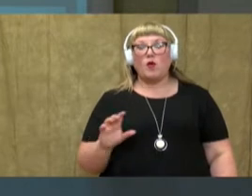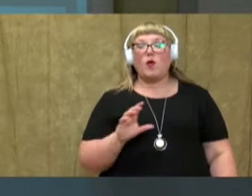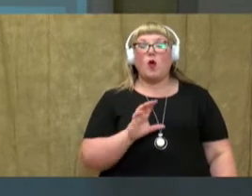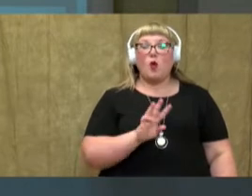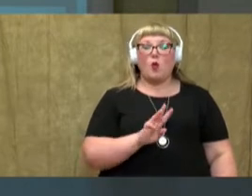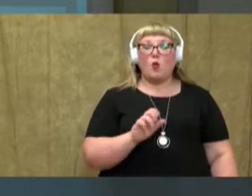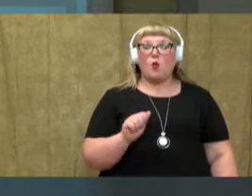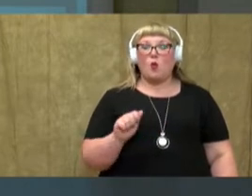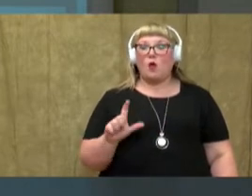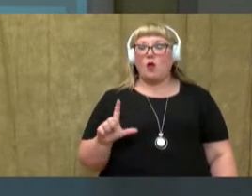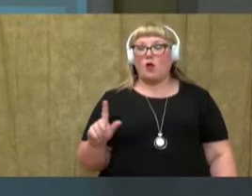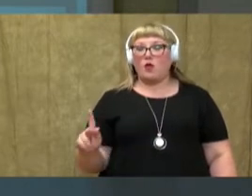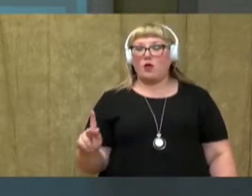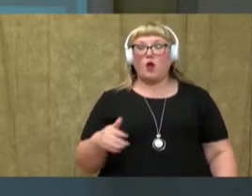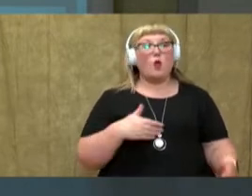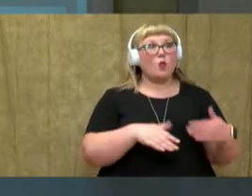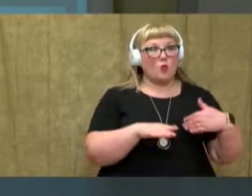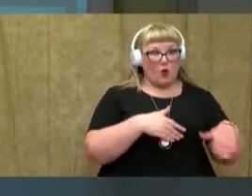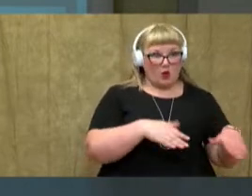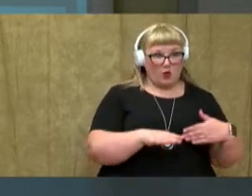You say the word walk.